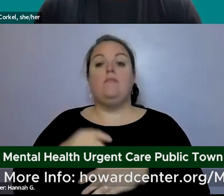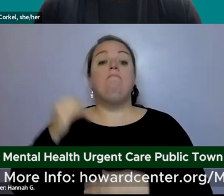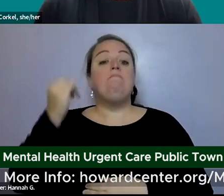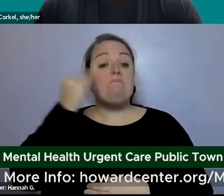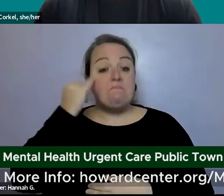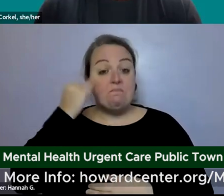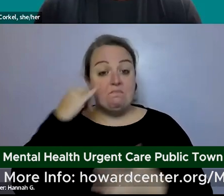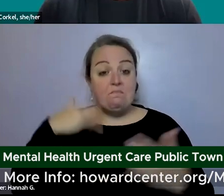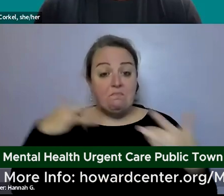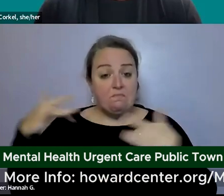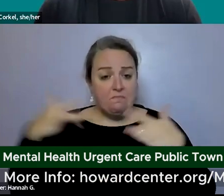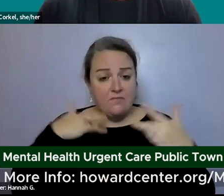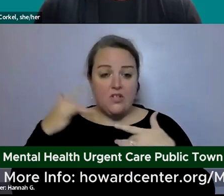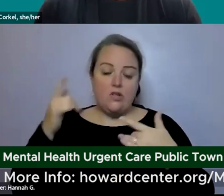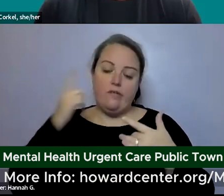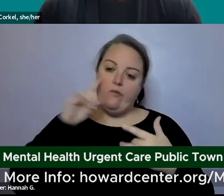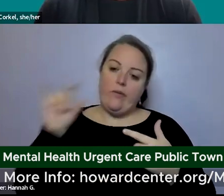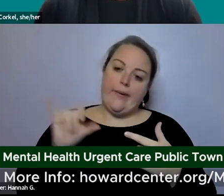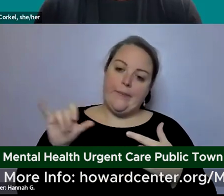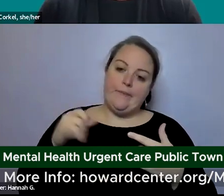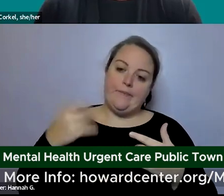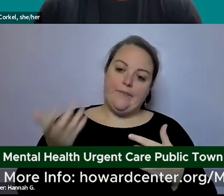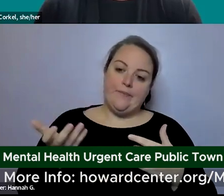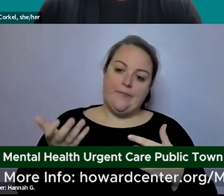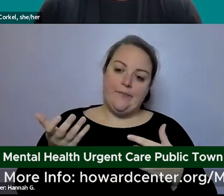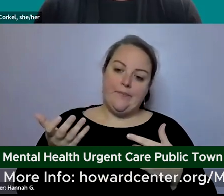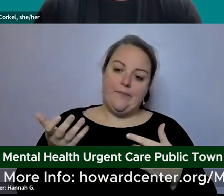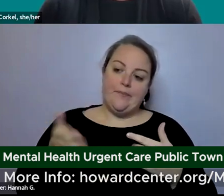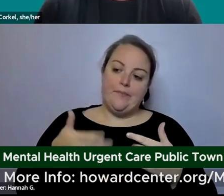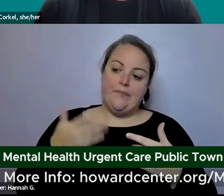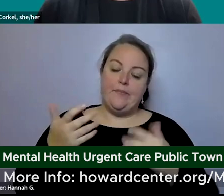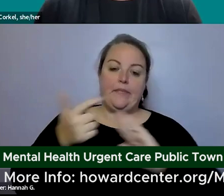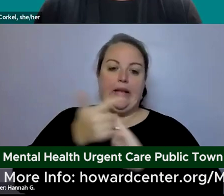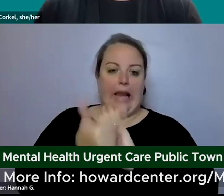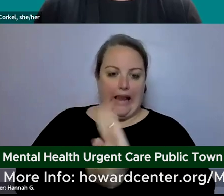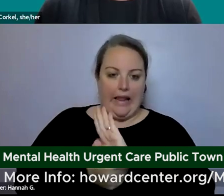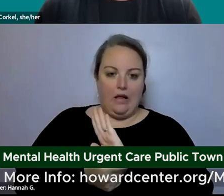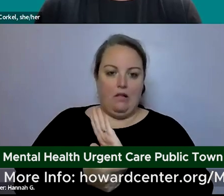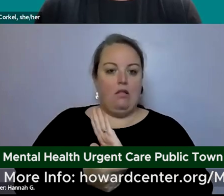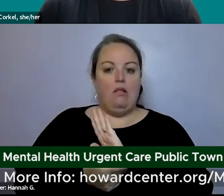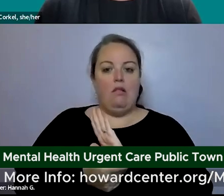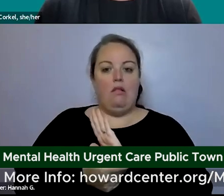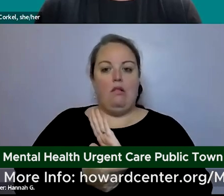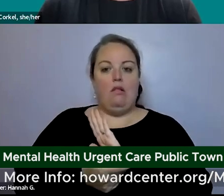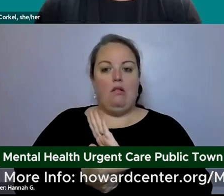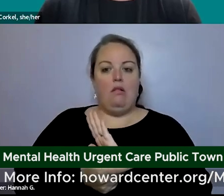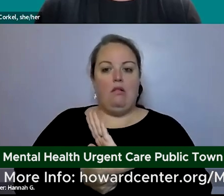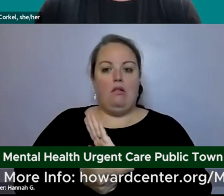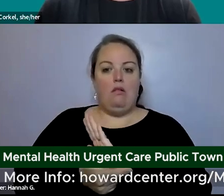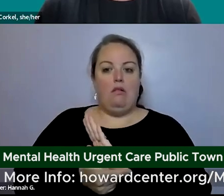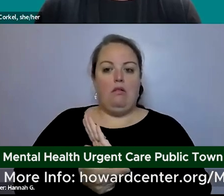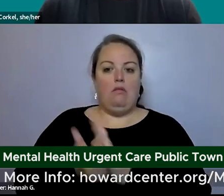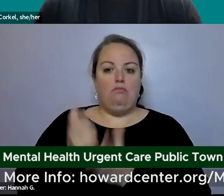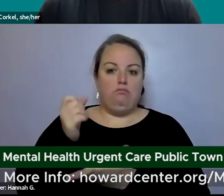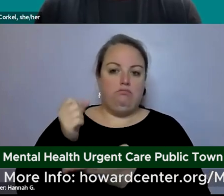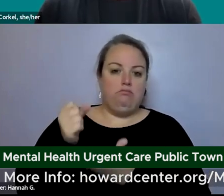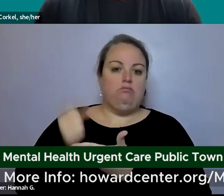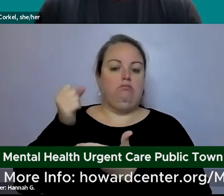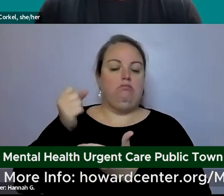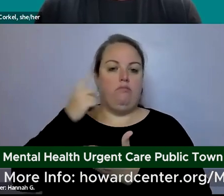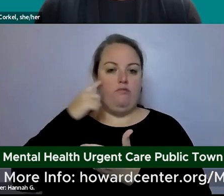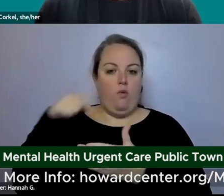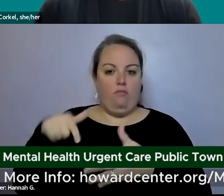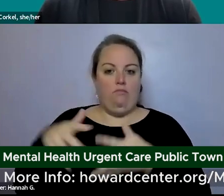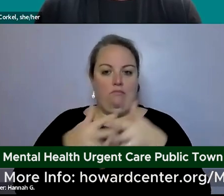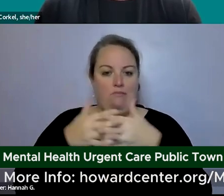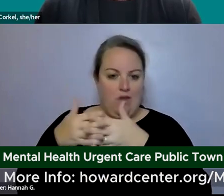and it could be for um for legal status in the country or it could be for other concerns about